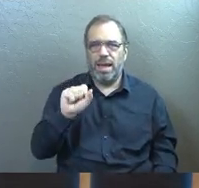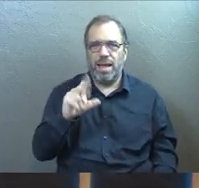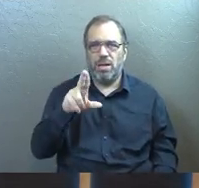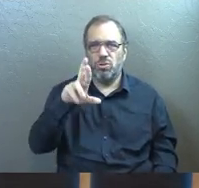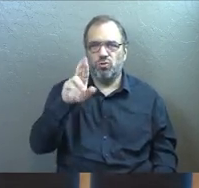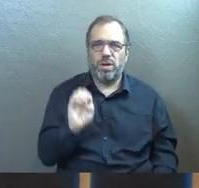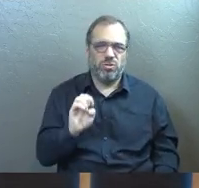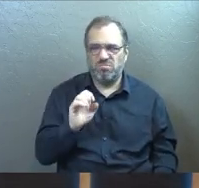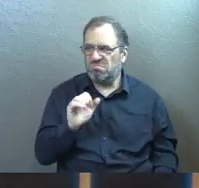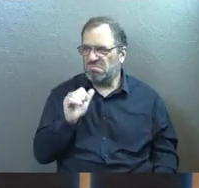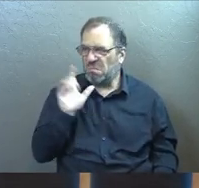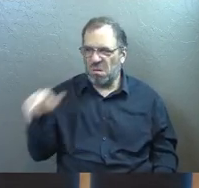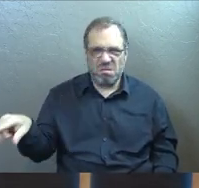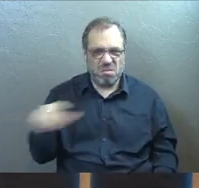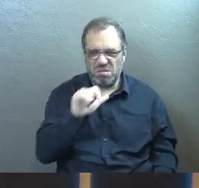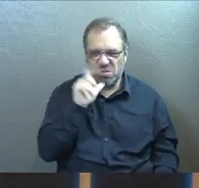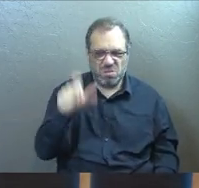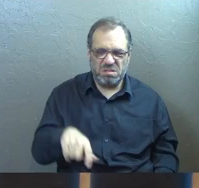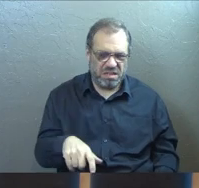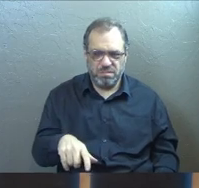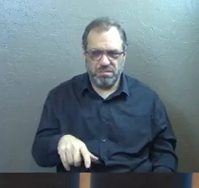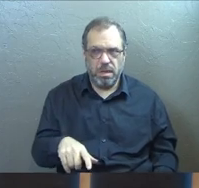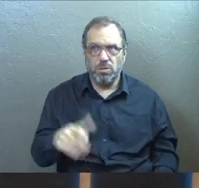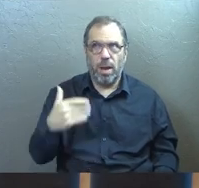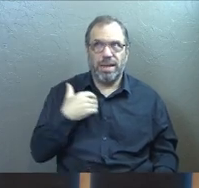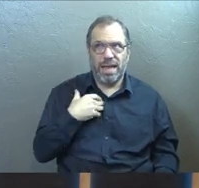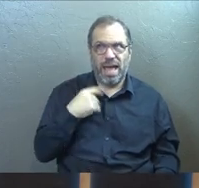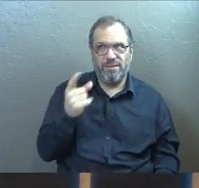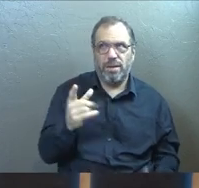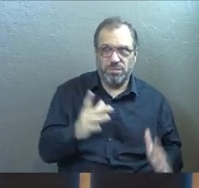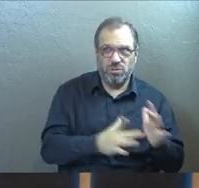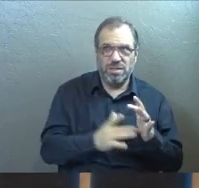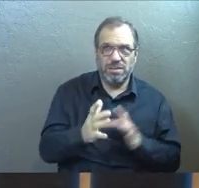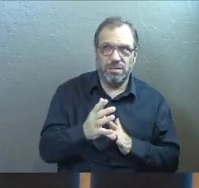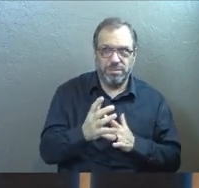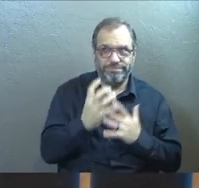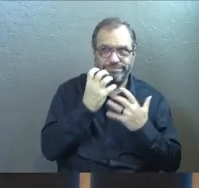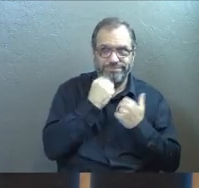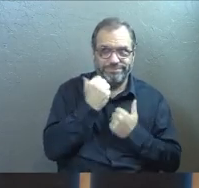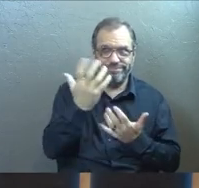treasures so that I can have Jesus.